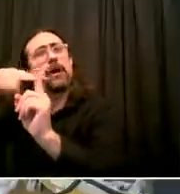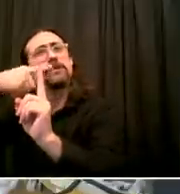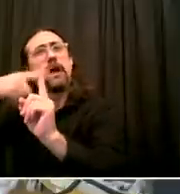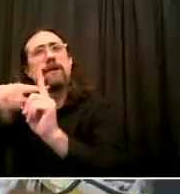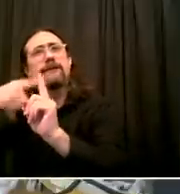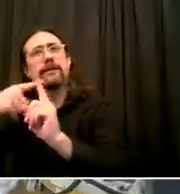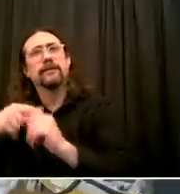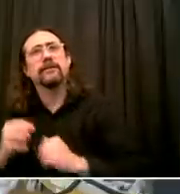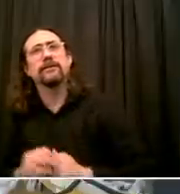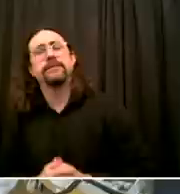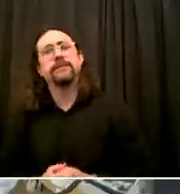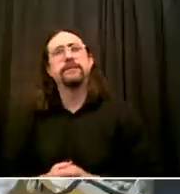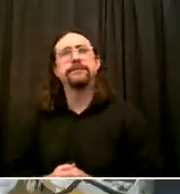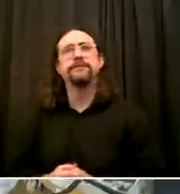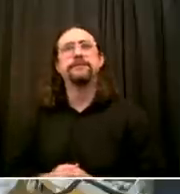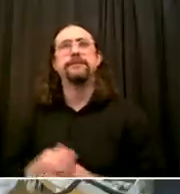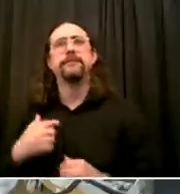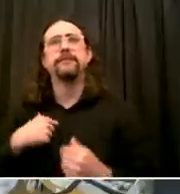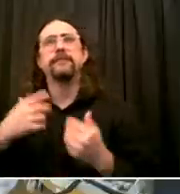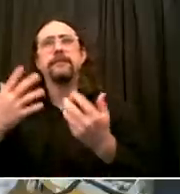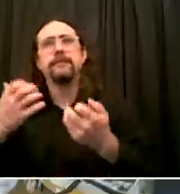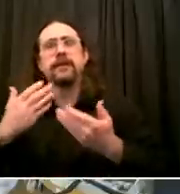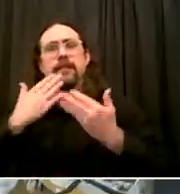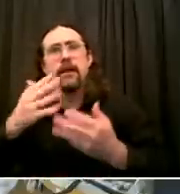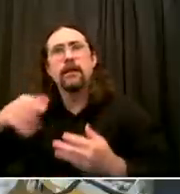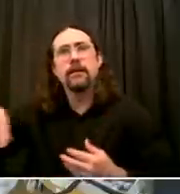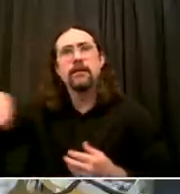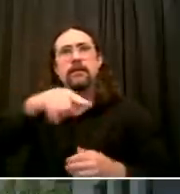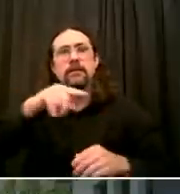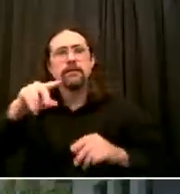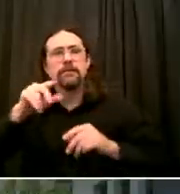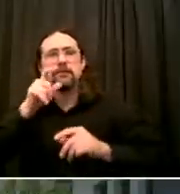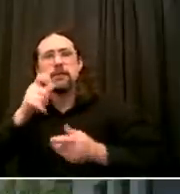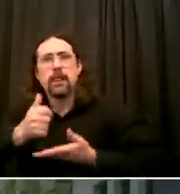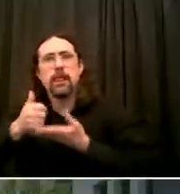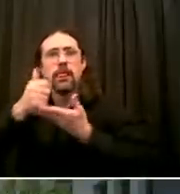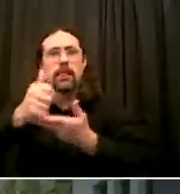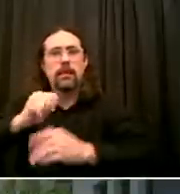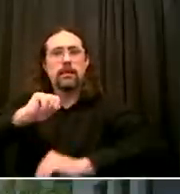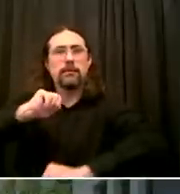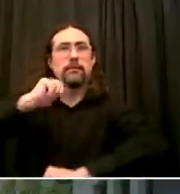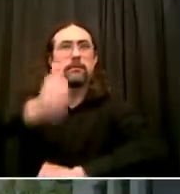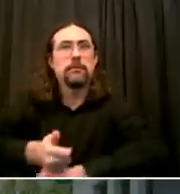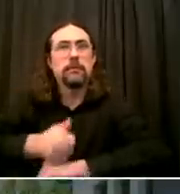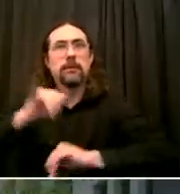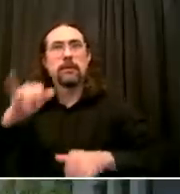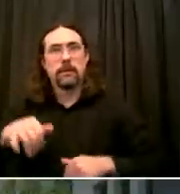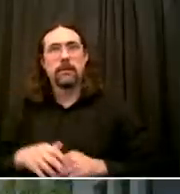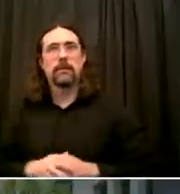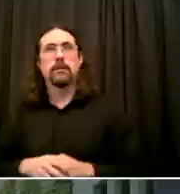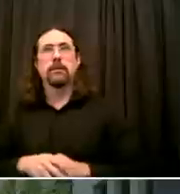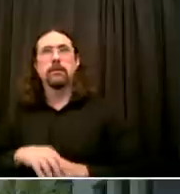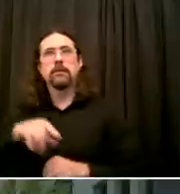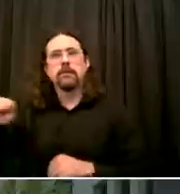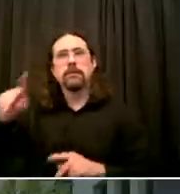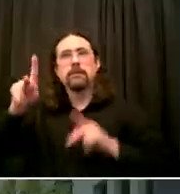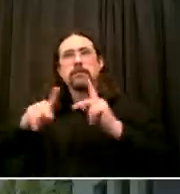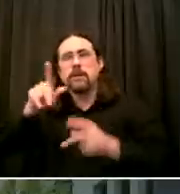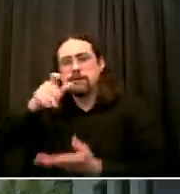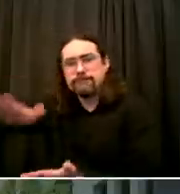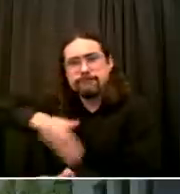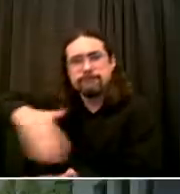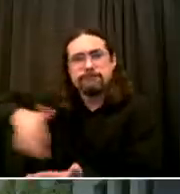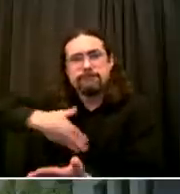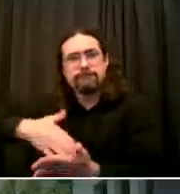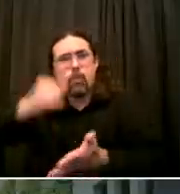to lead the way In creating this powerful mural Being there was really, really moving It